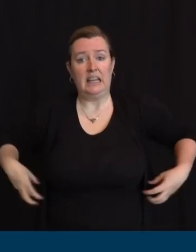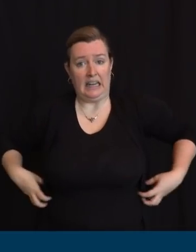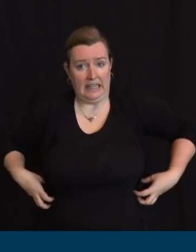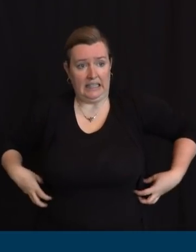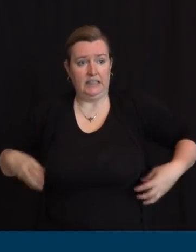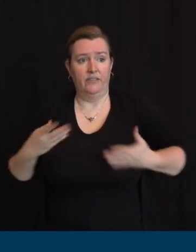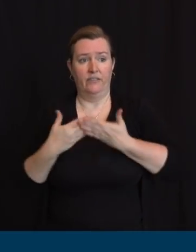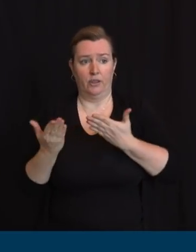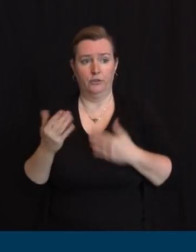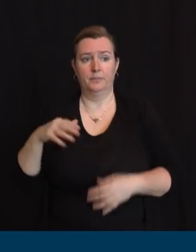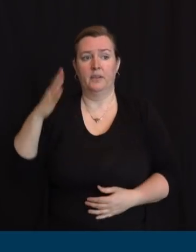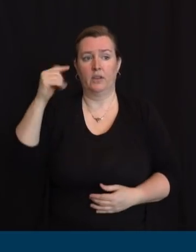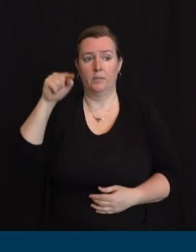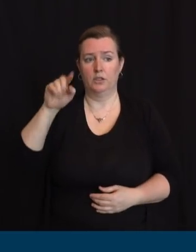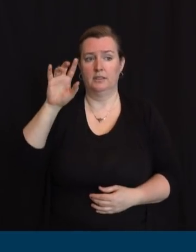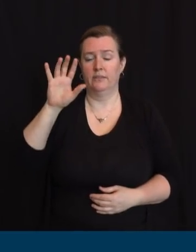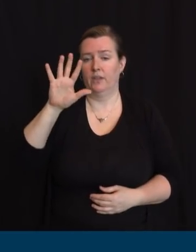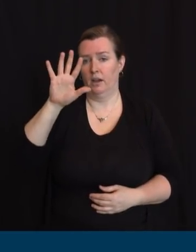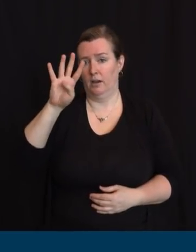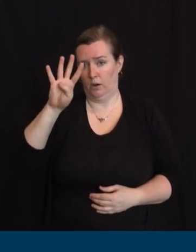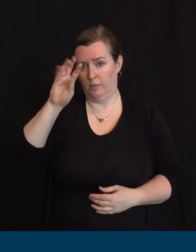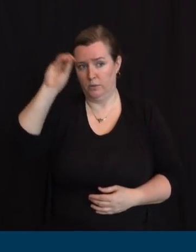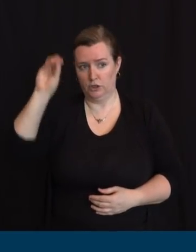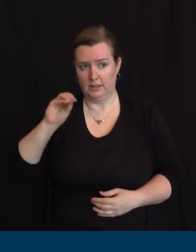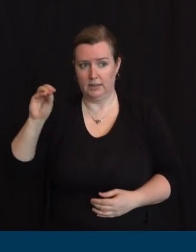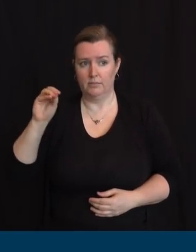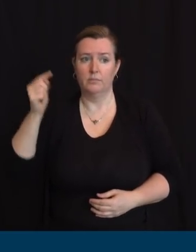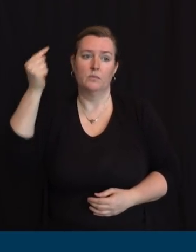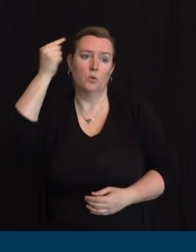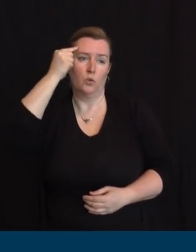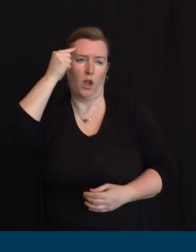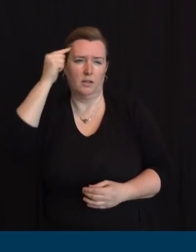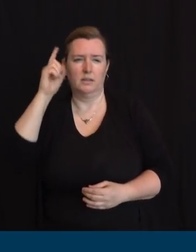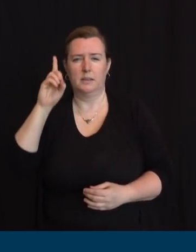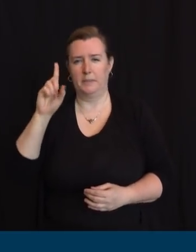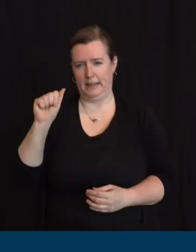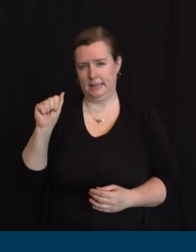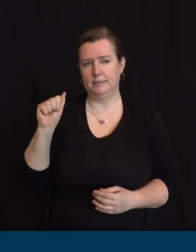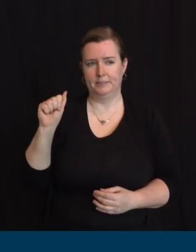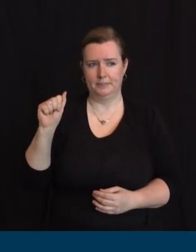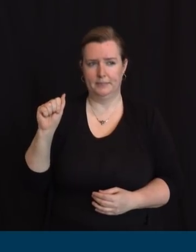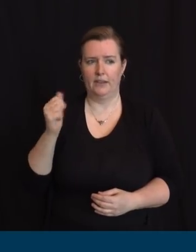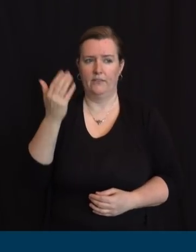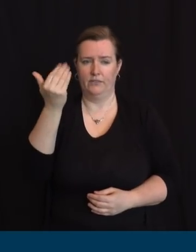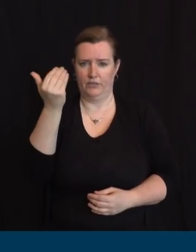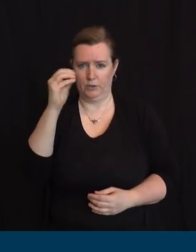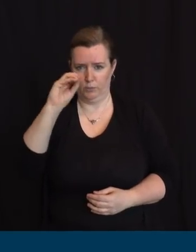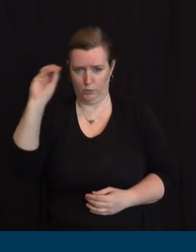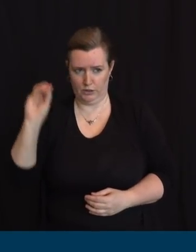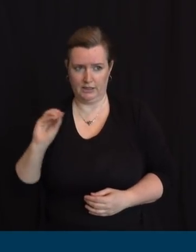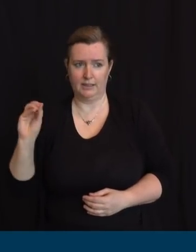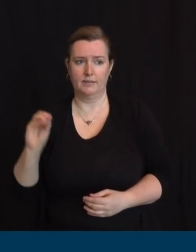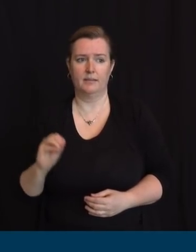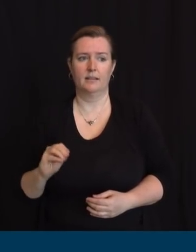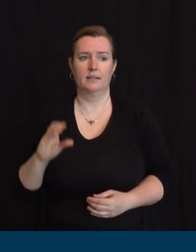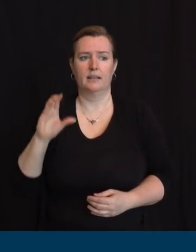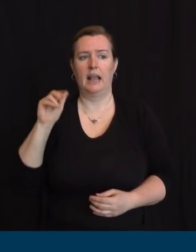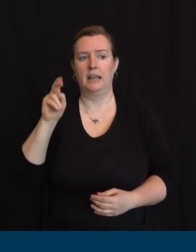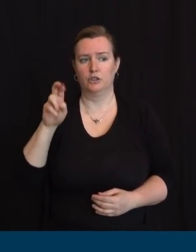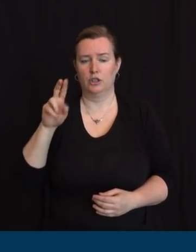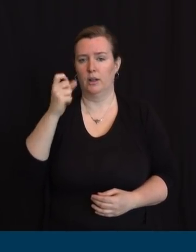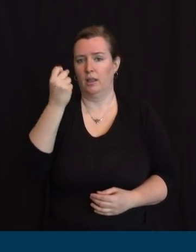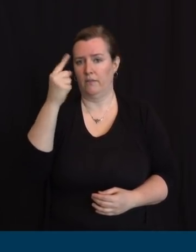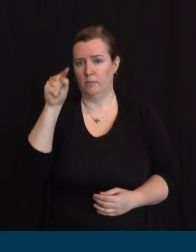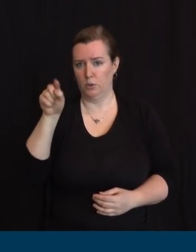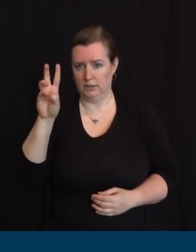neurodevelopmental disabilities, 15%. Cancer, 11.6%, and others, 12.6%. Thank you